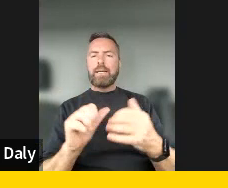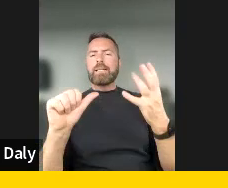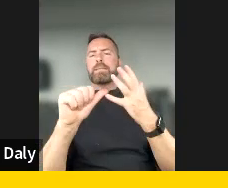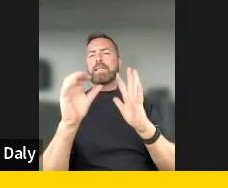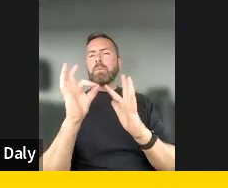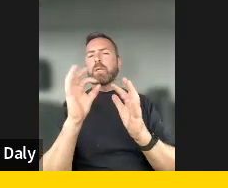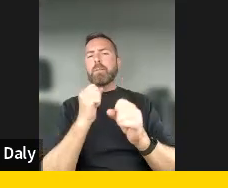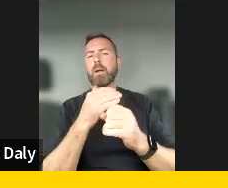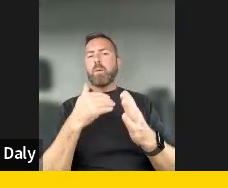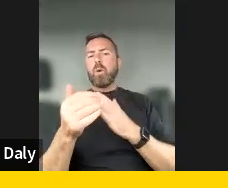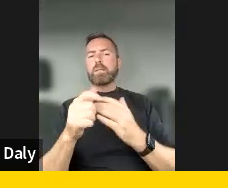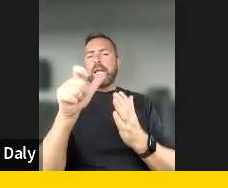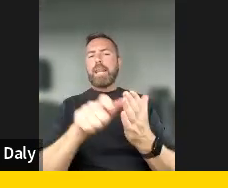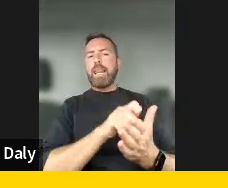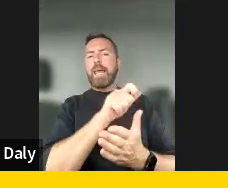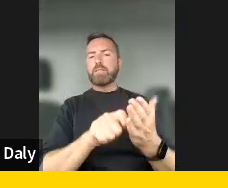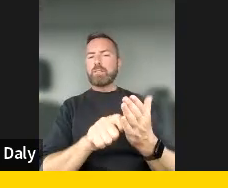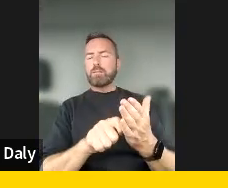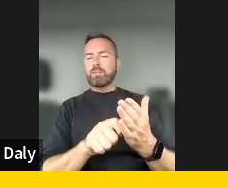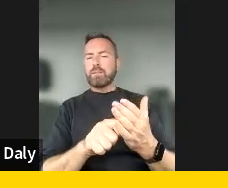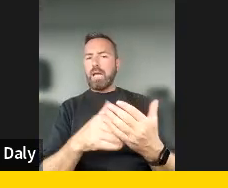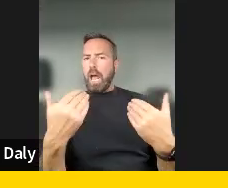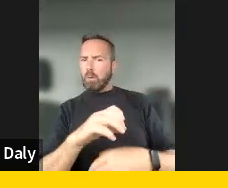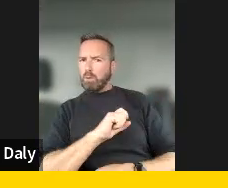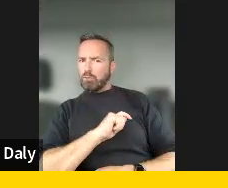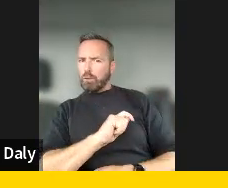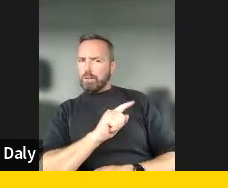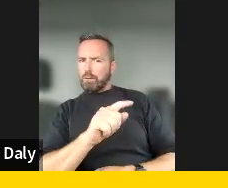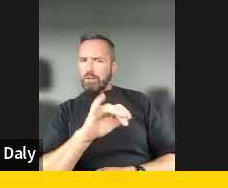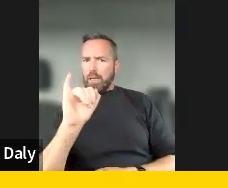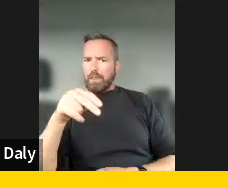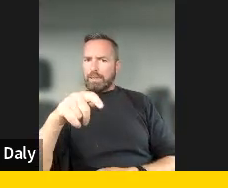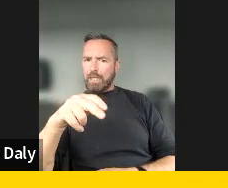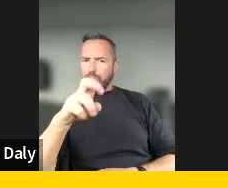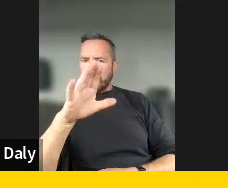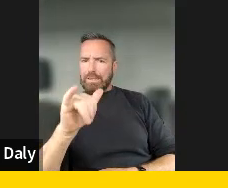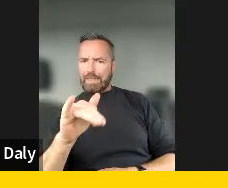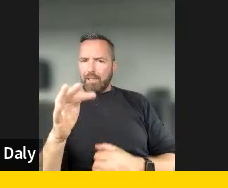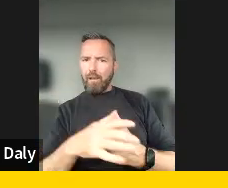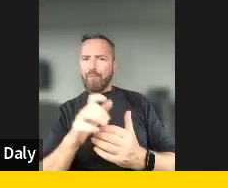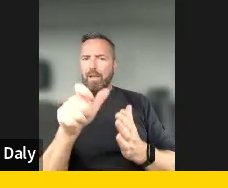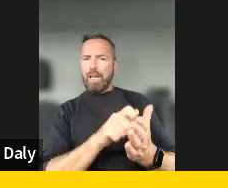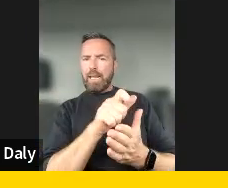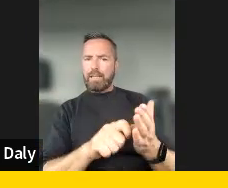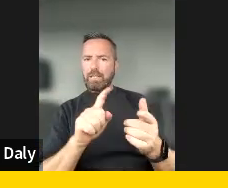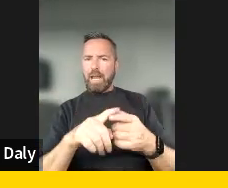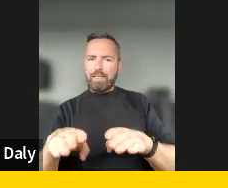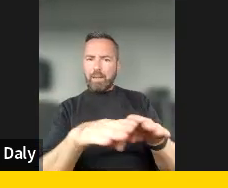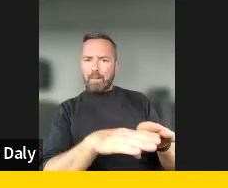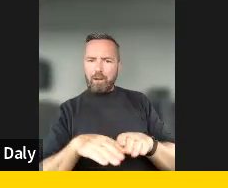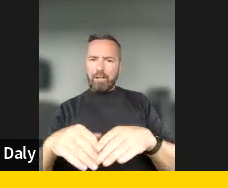of elections. So protection of integrity of elections and promotion of democratic participation online.